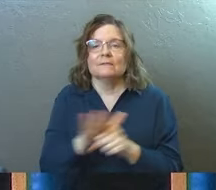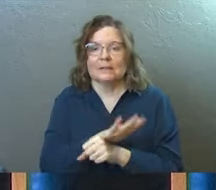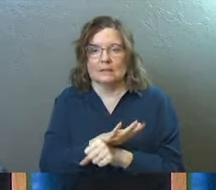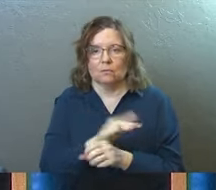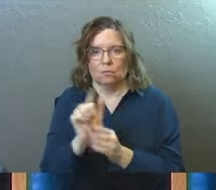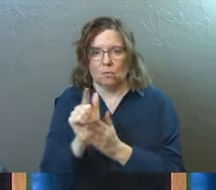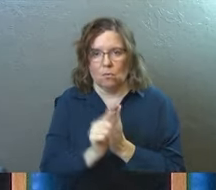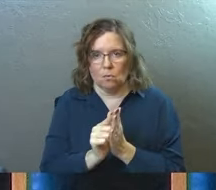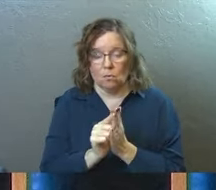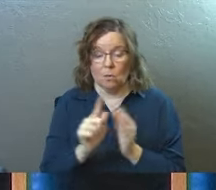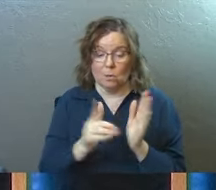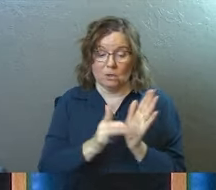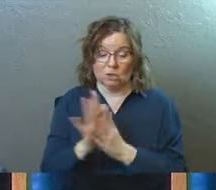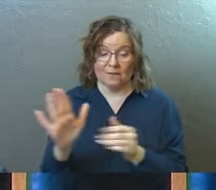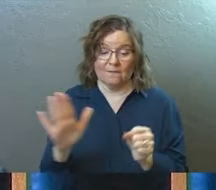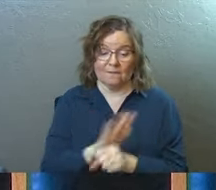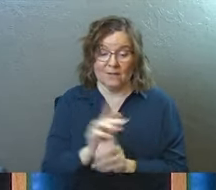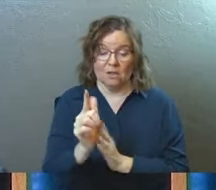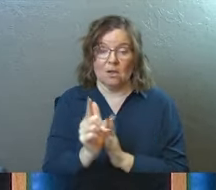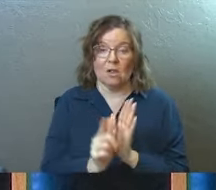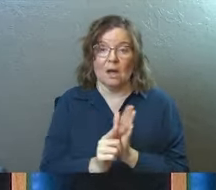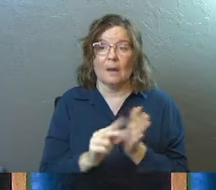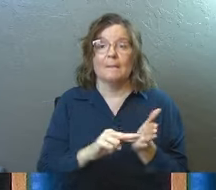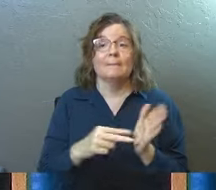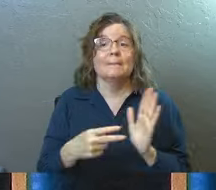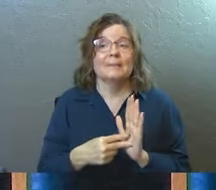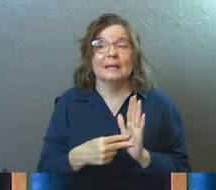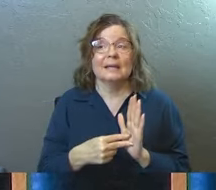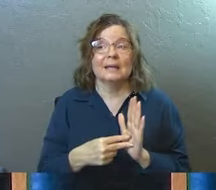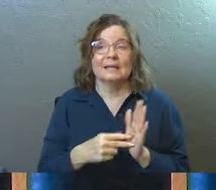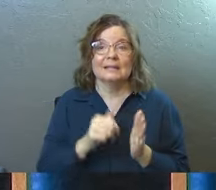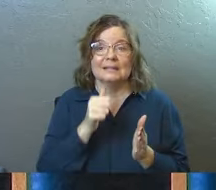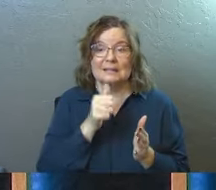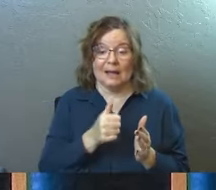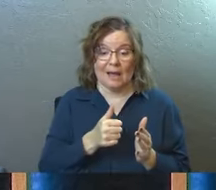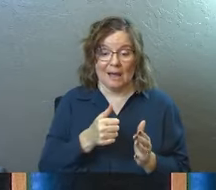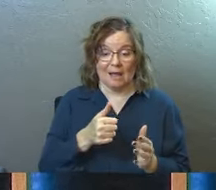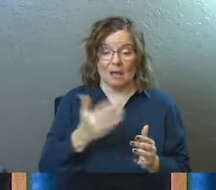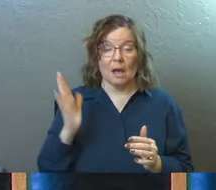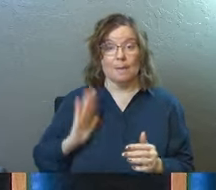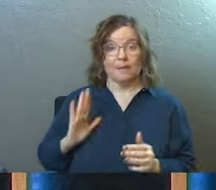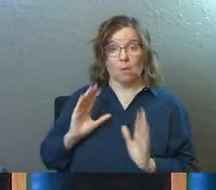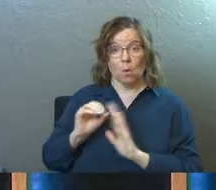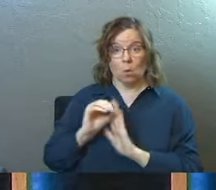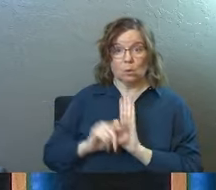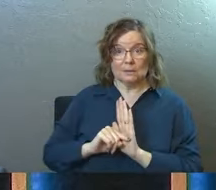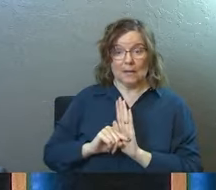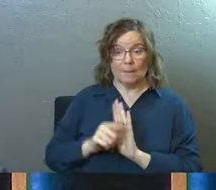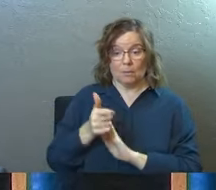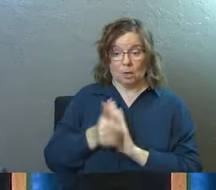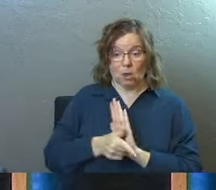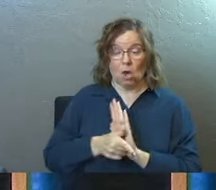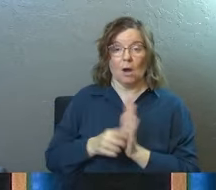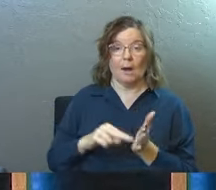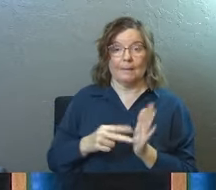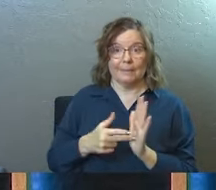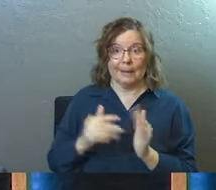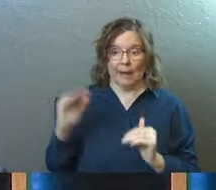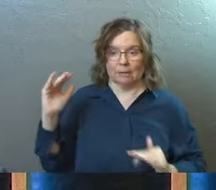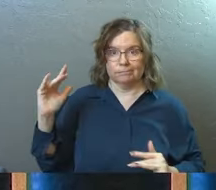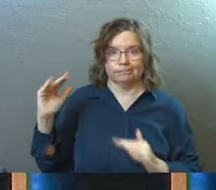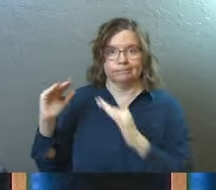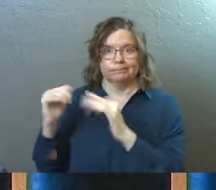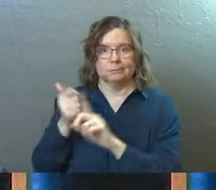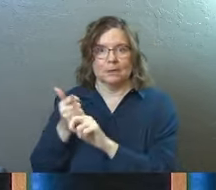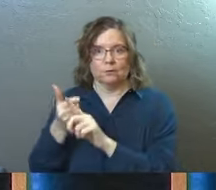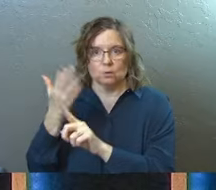law. And when Jesus fulfilled the law, it no longer became the means by which I feel better about myself with God